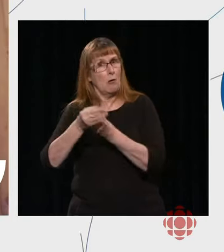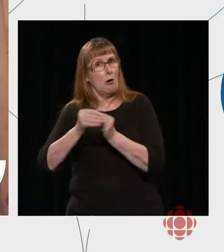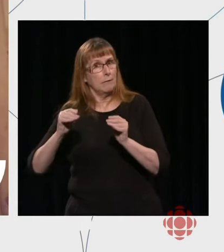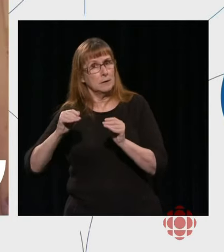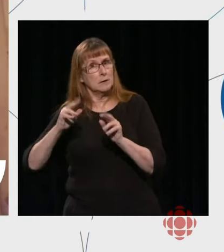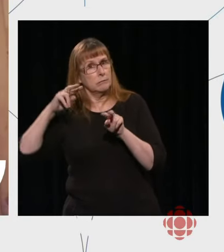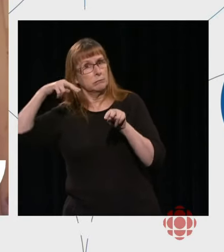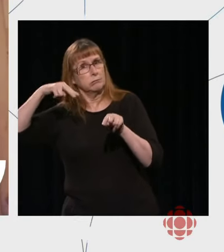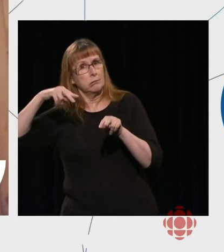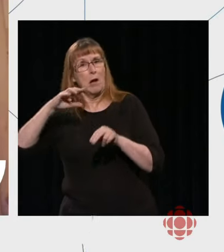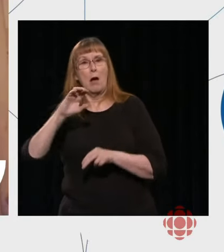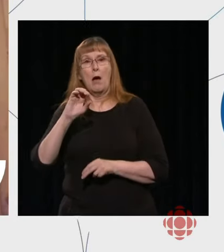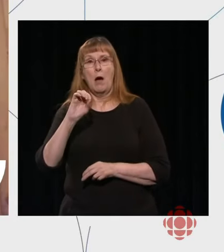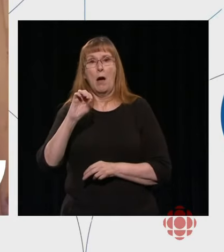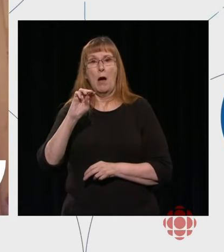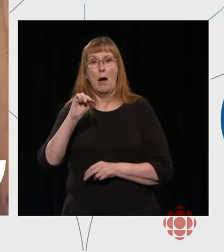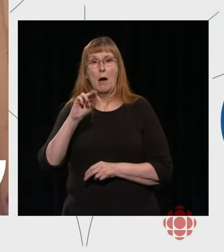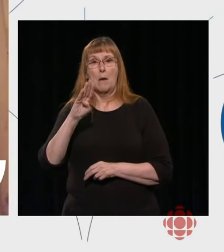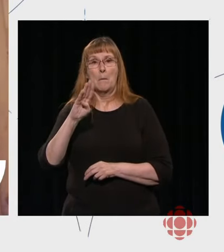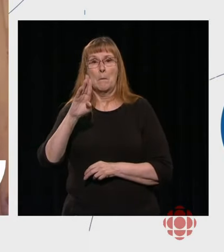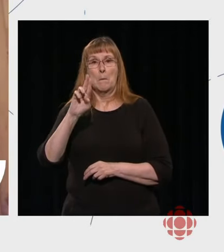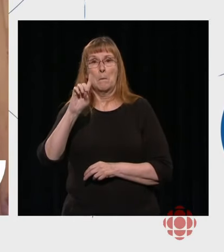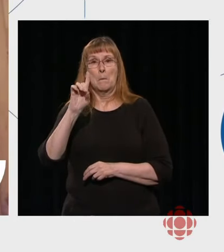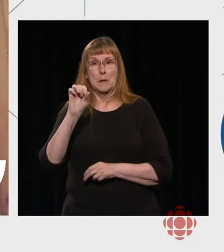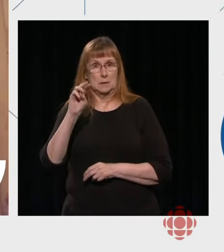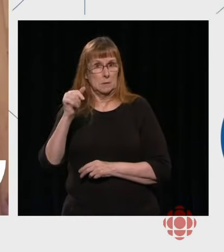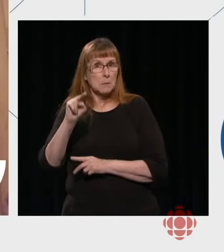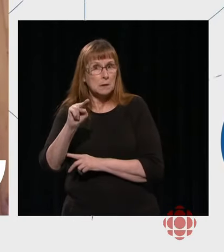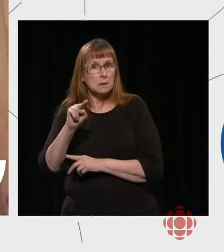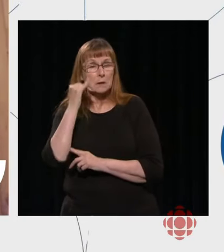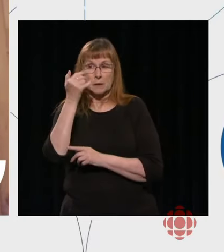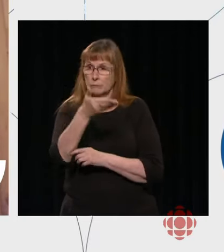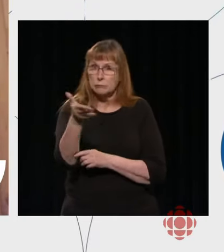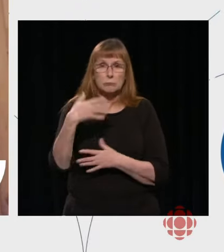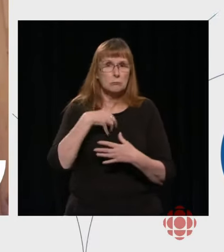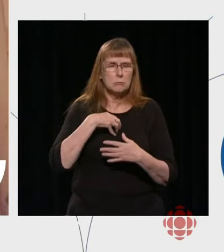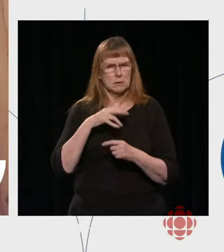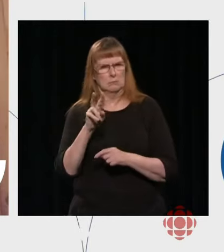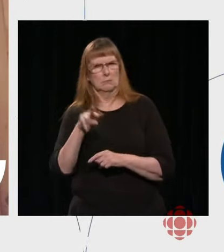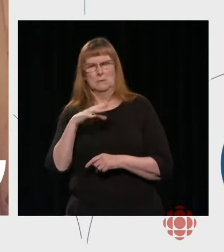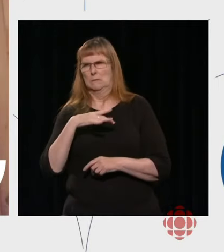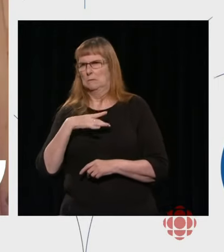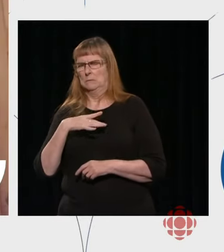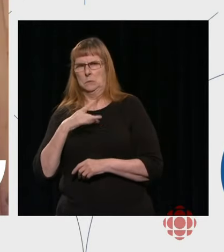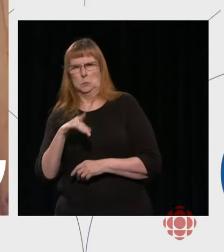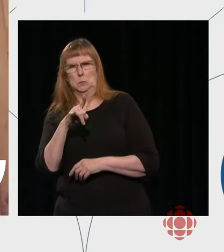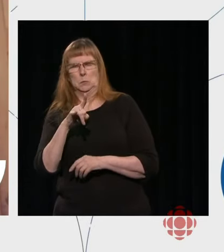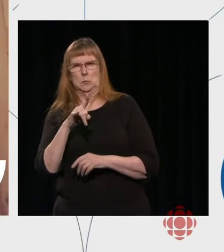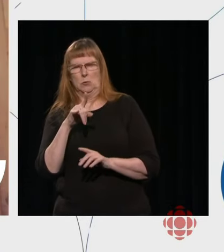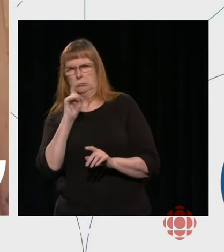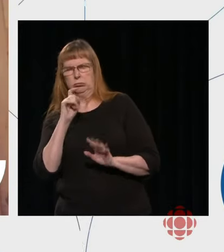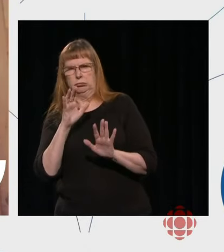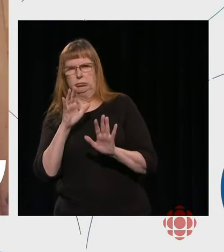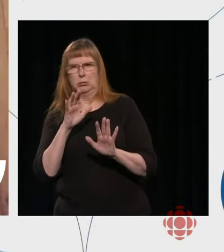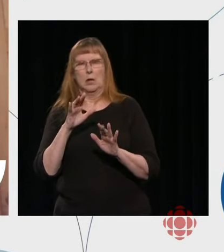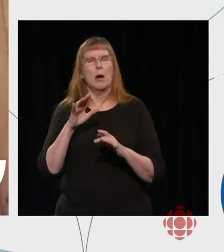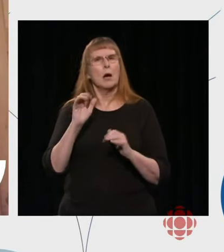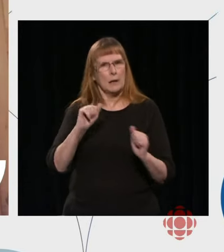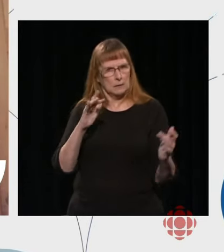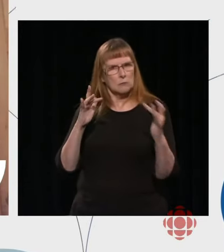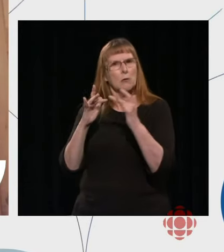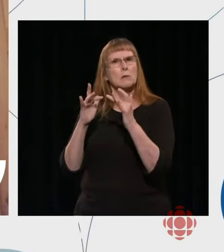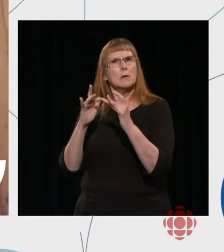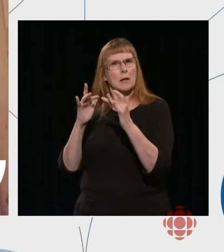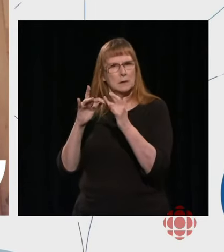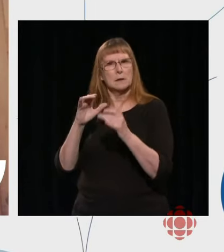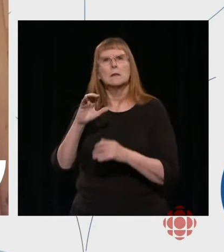important place for Canadians to know that if they do have concerns about our journalism or anything they see or hear across our CBC